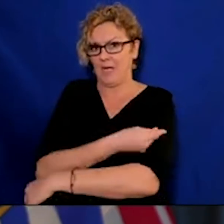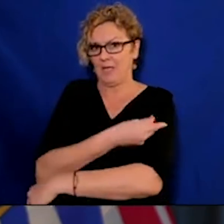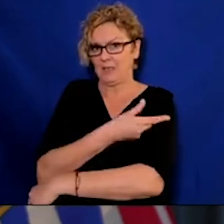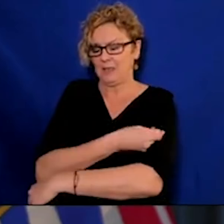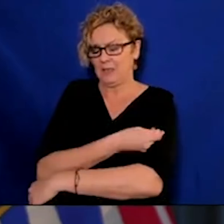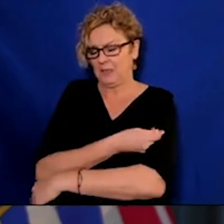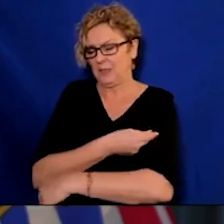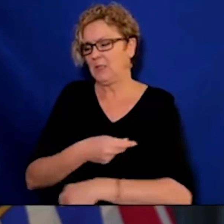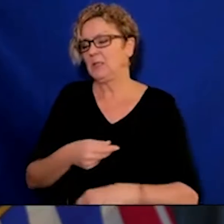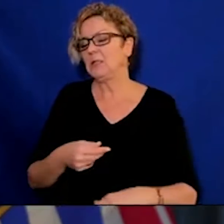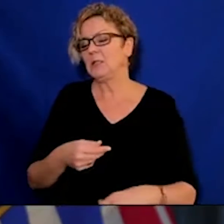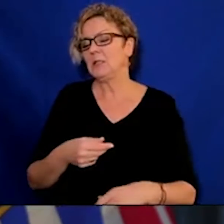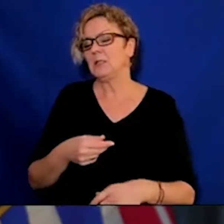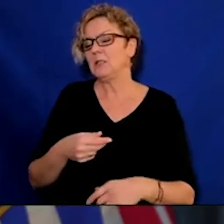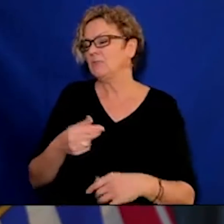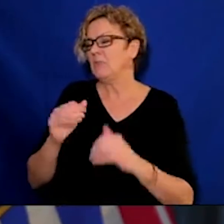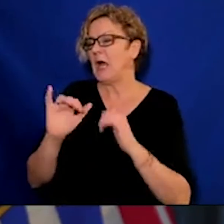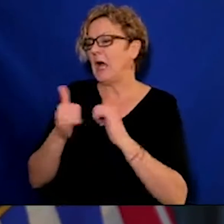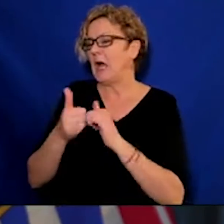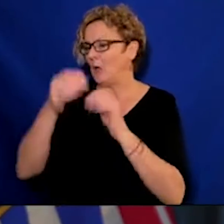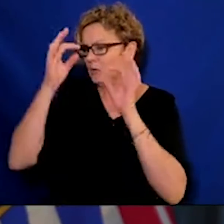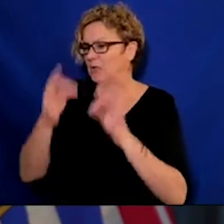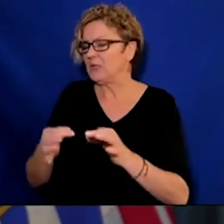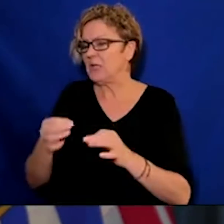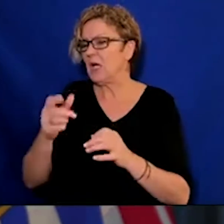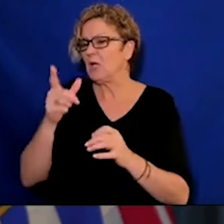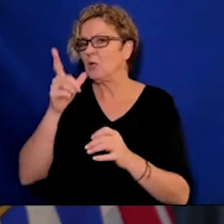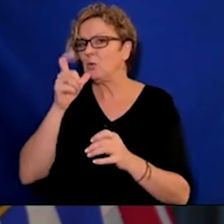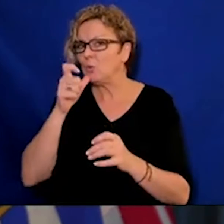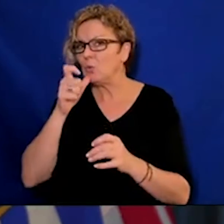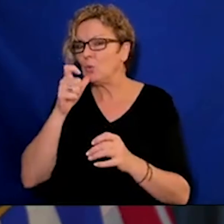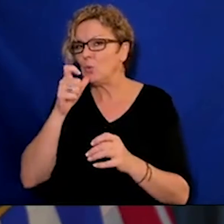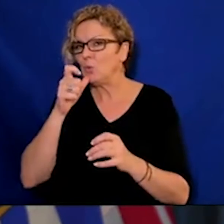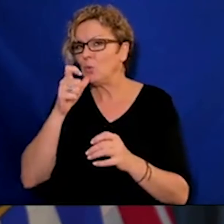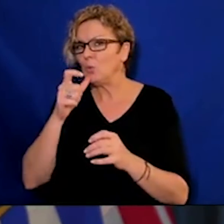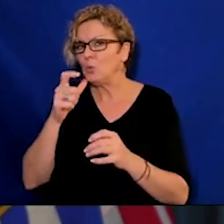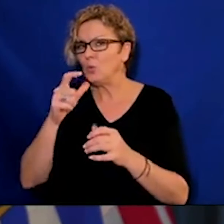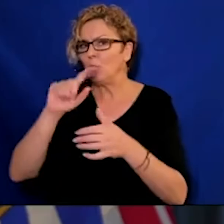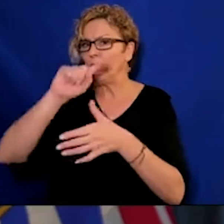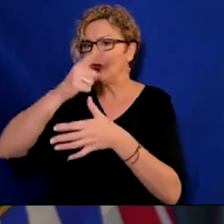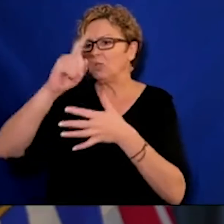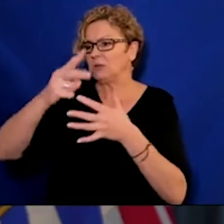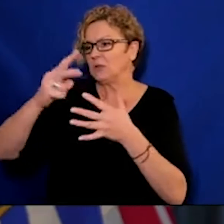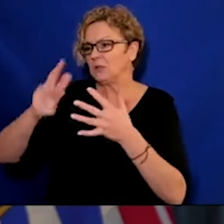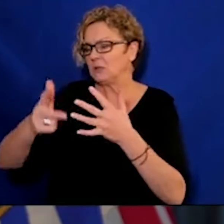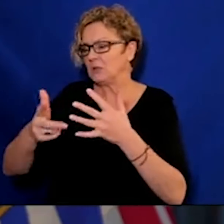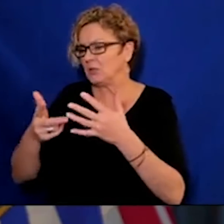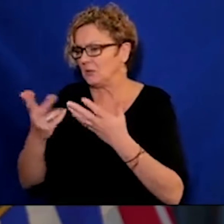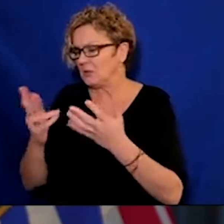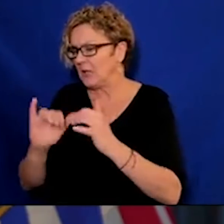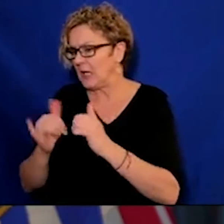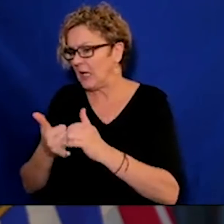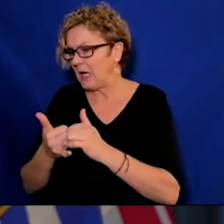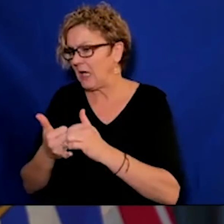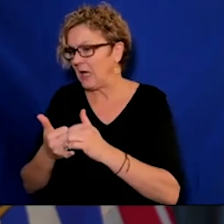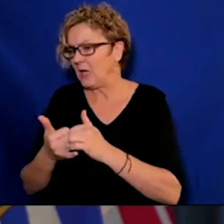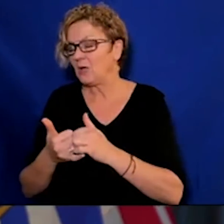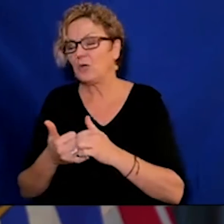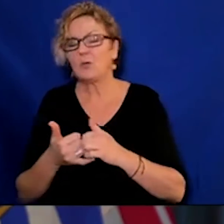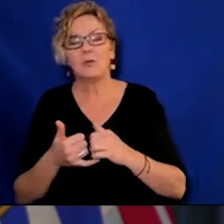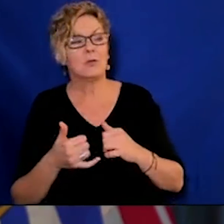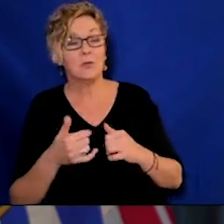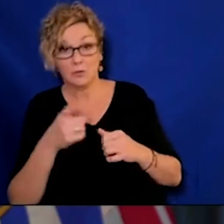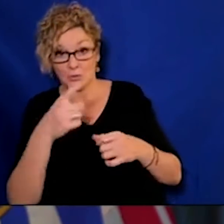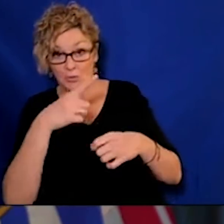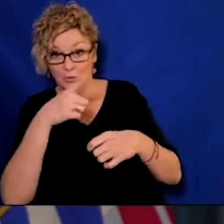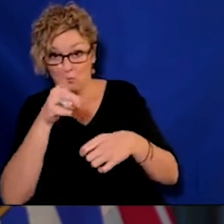the COVID vaccine? Yes. So this is lots of good news again today though we have